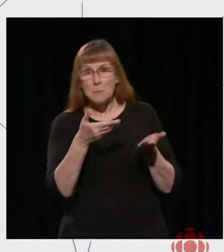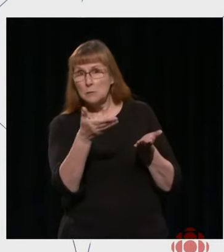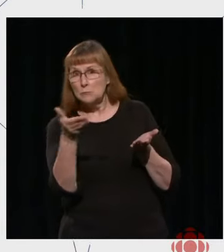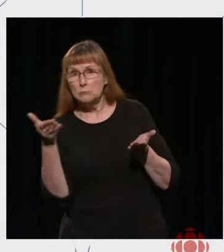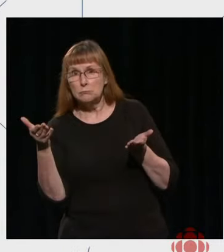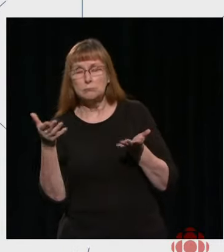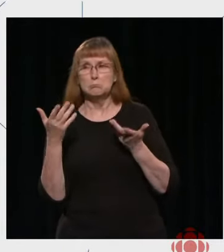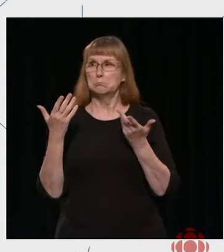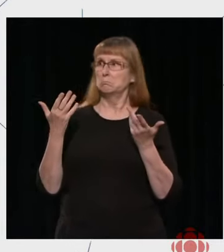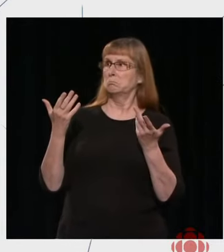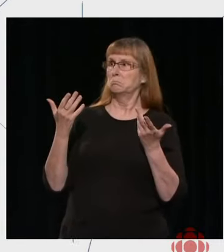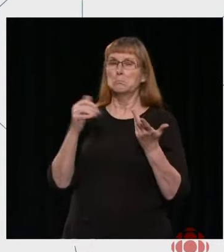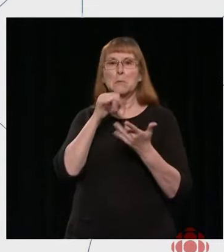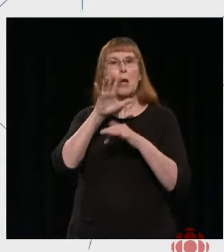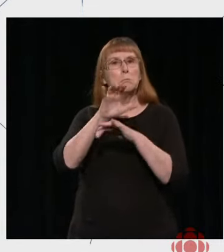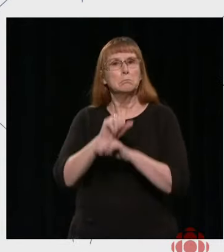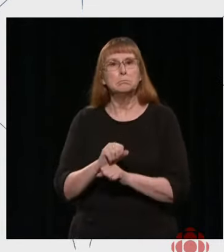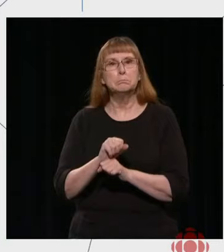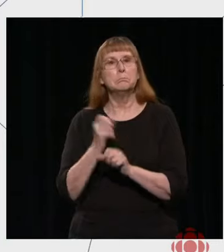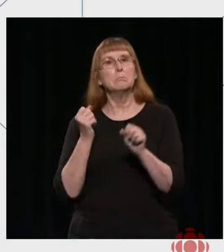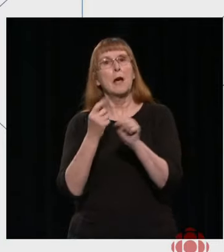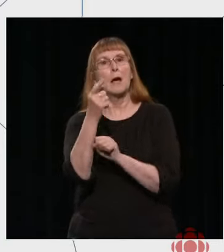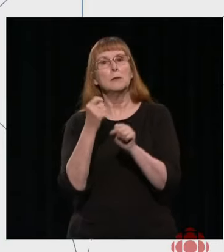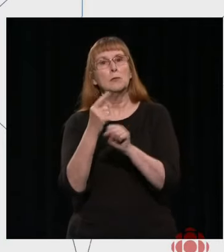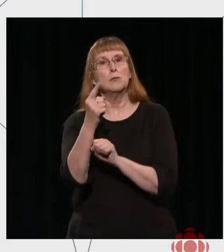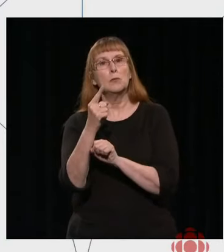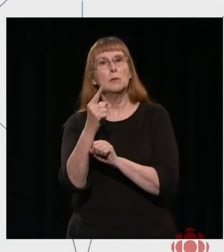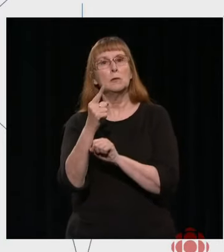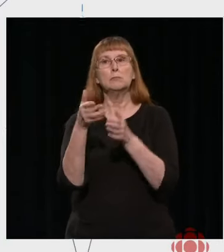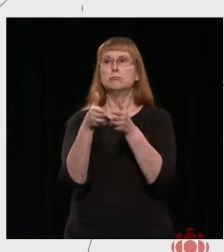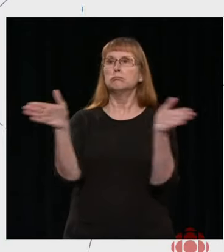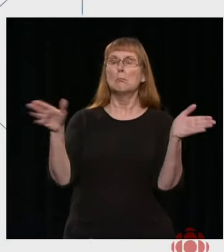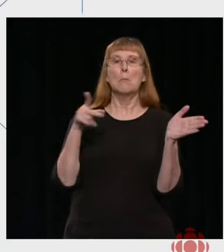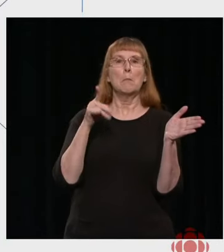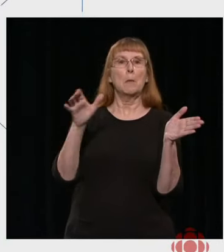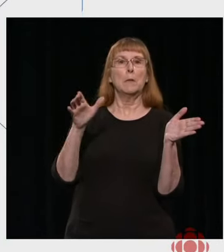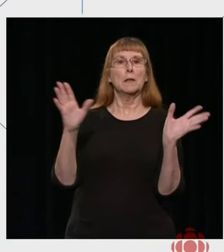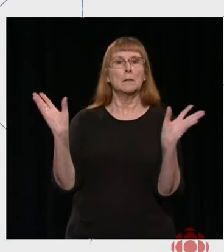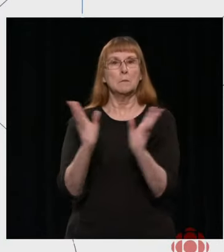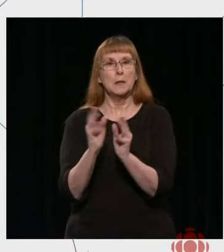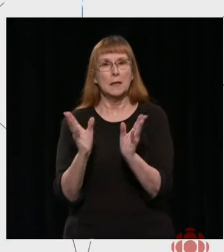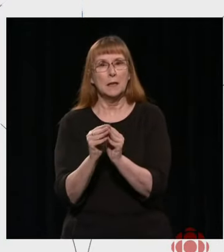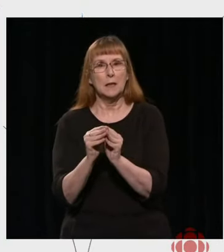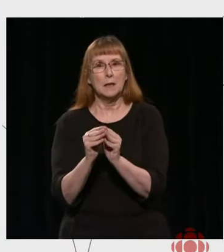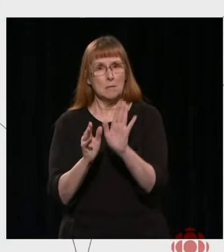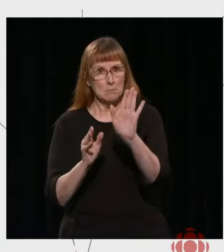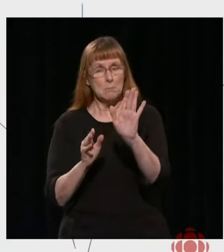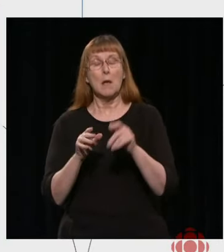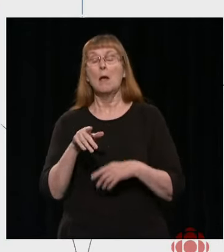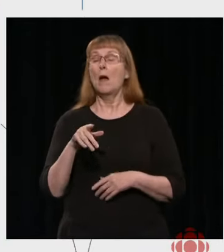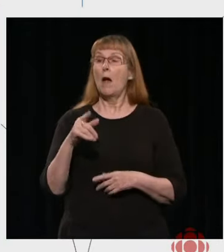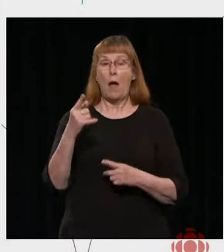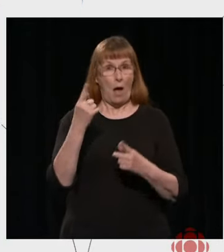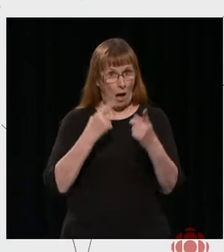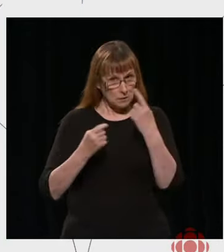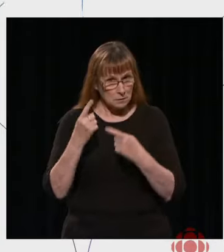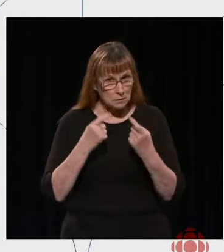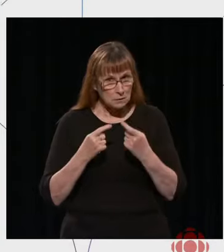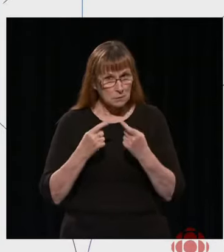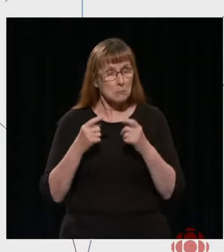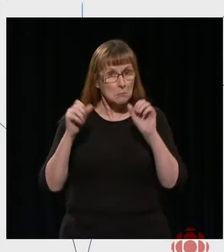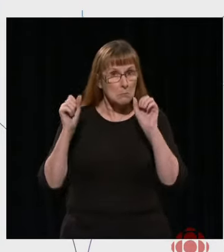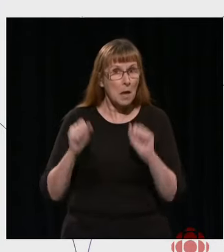this annual public meeting takes place, you can know that you will be able to ask the steering committee